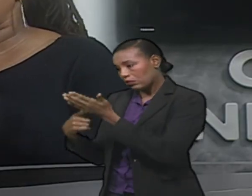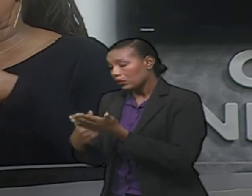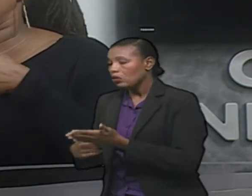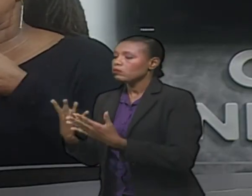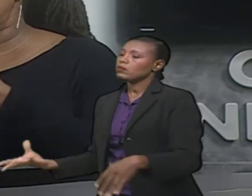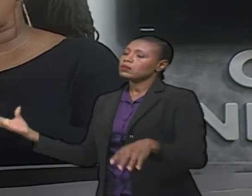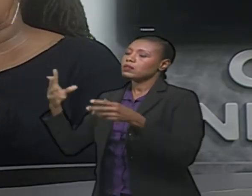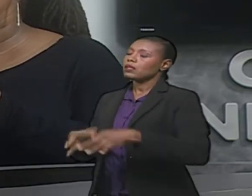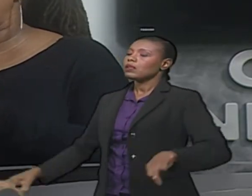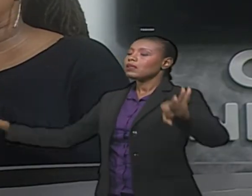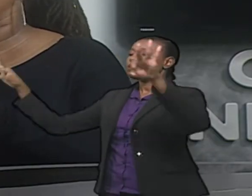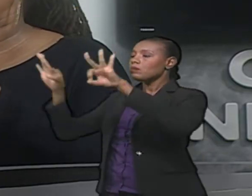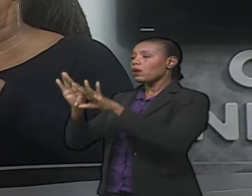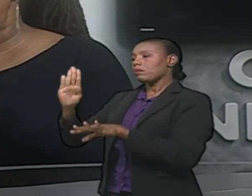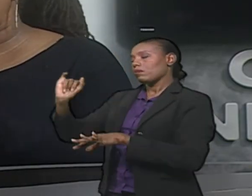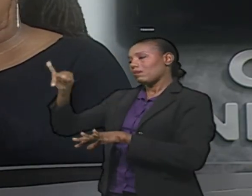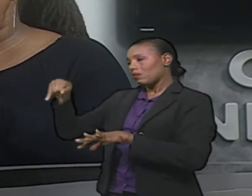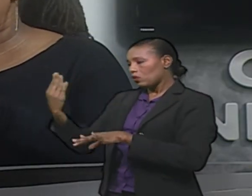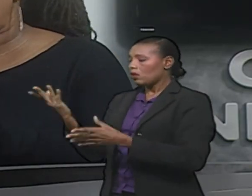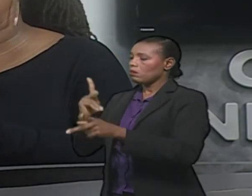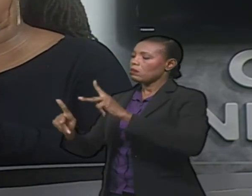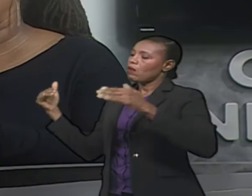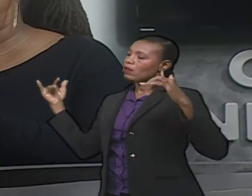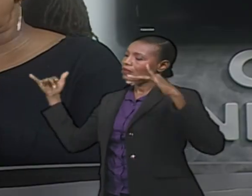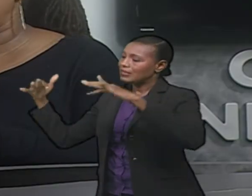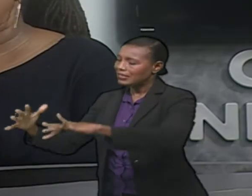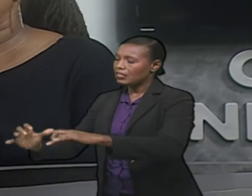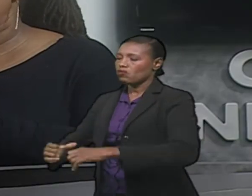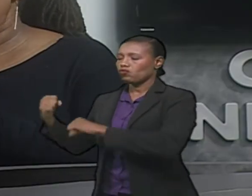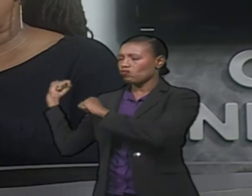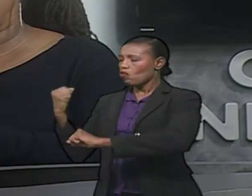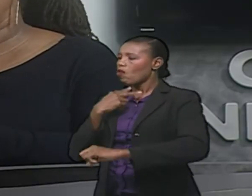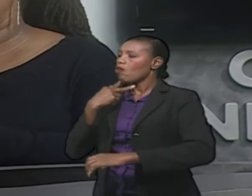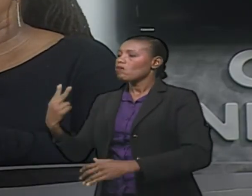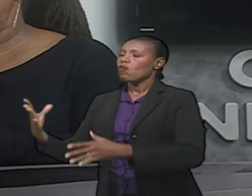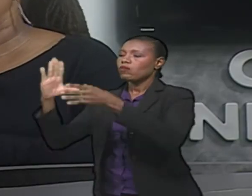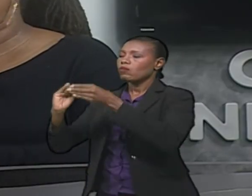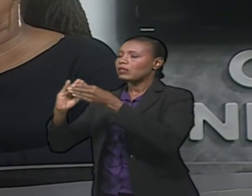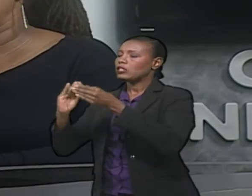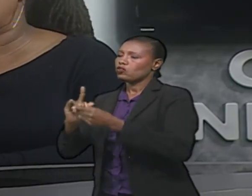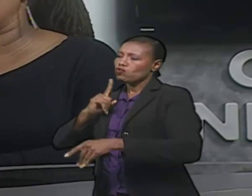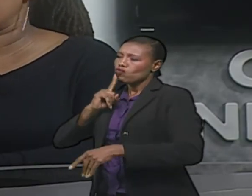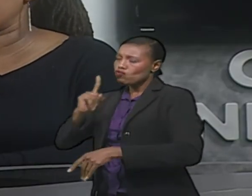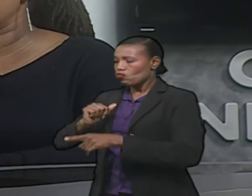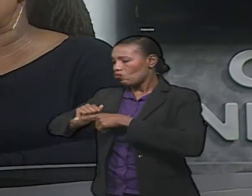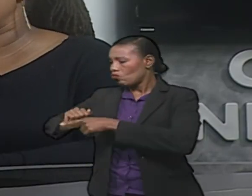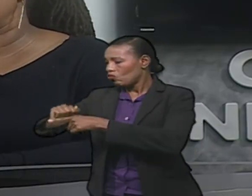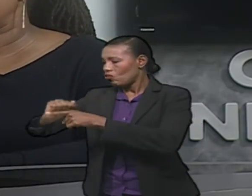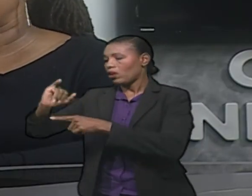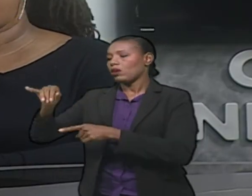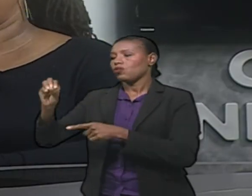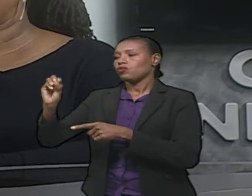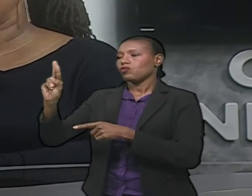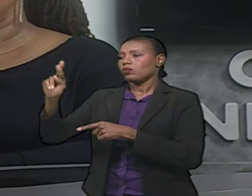there as a strong voice for authentic, genuine journalism by trained journalists. Thank